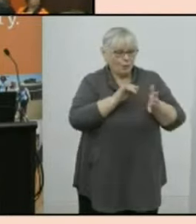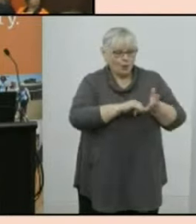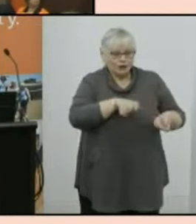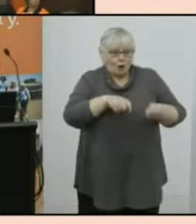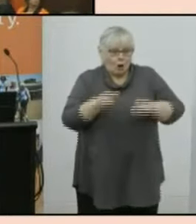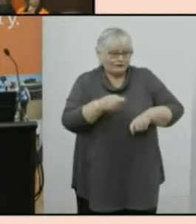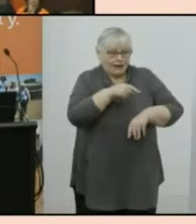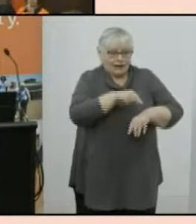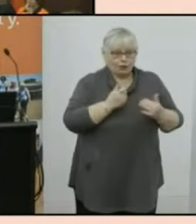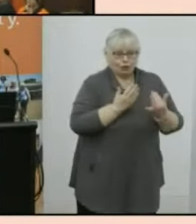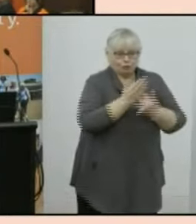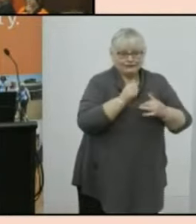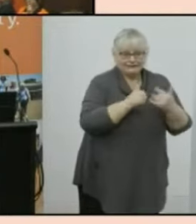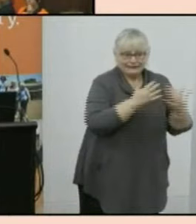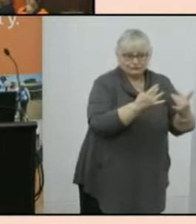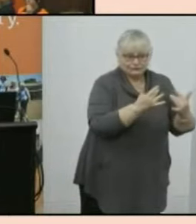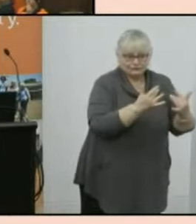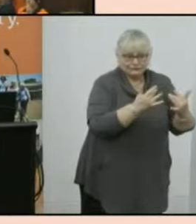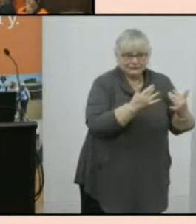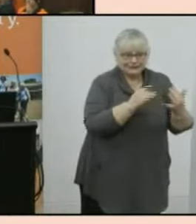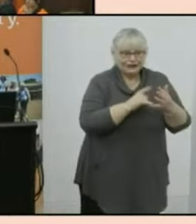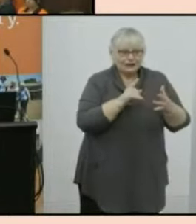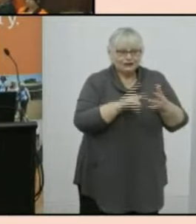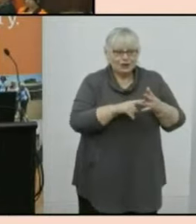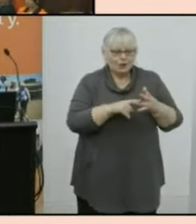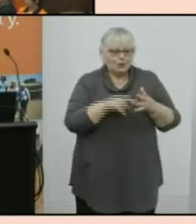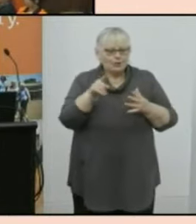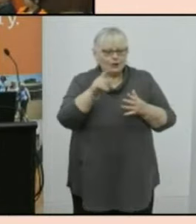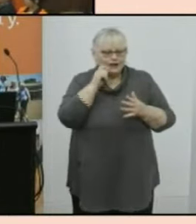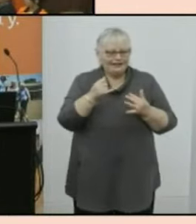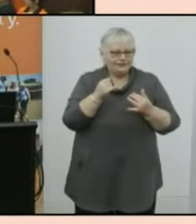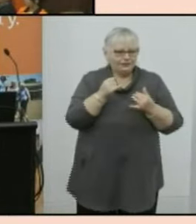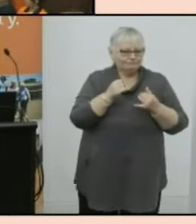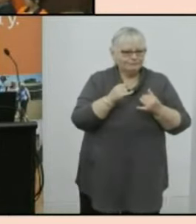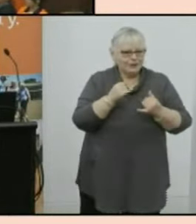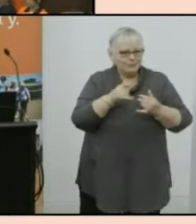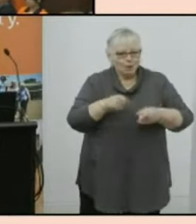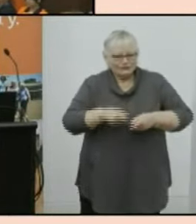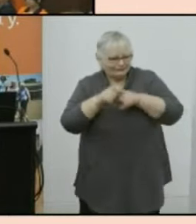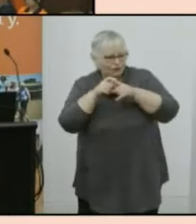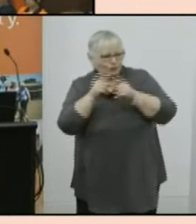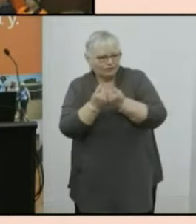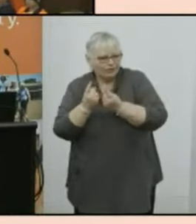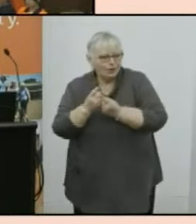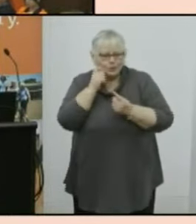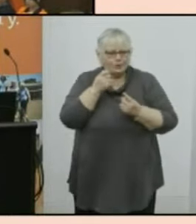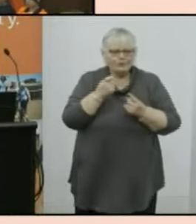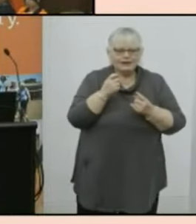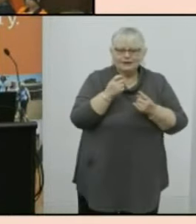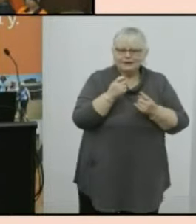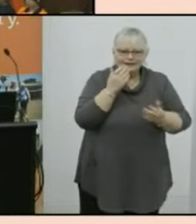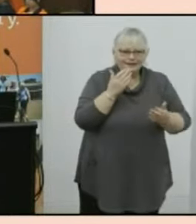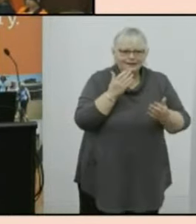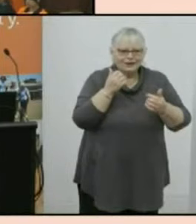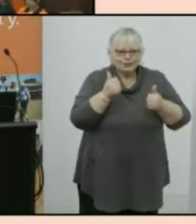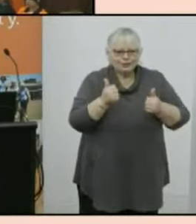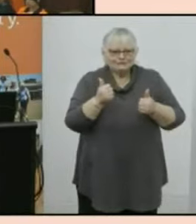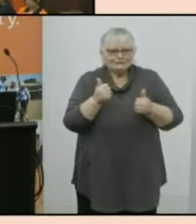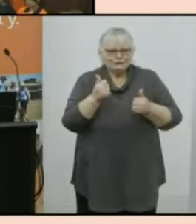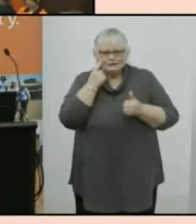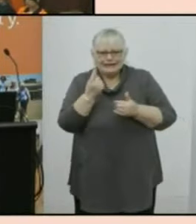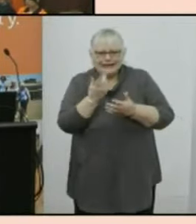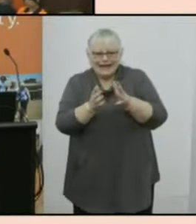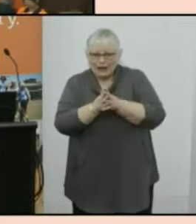things where people's lives have been imposed upon because of that and comparing that with um with how people